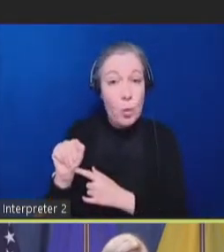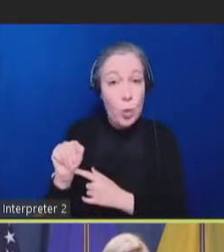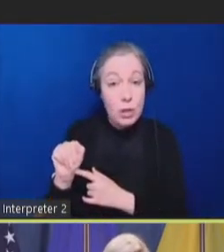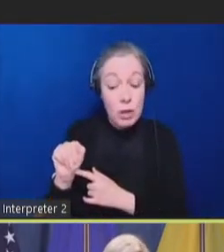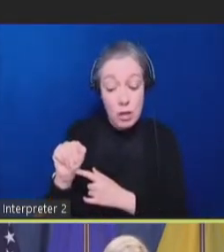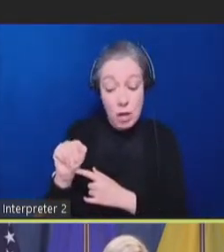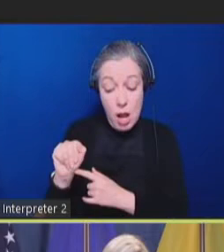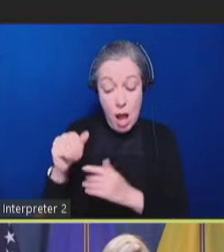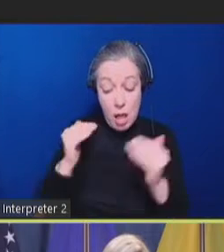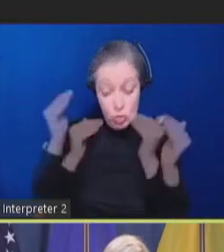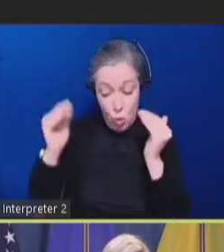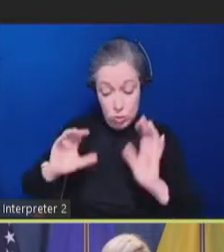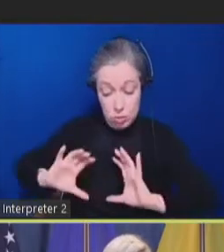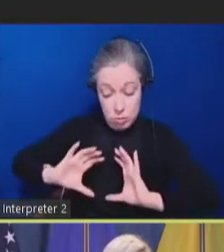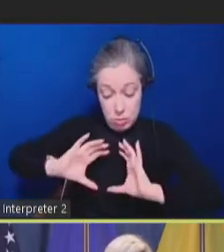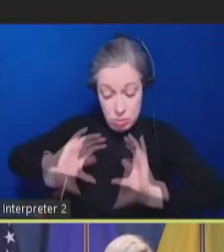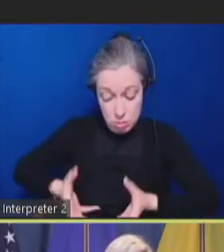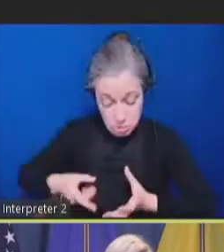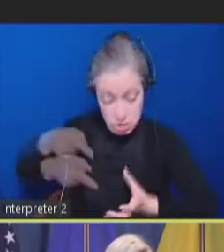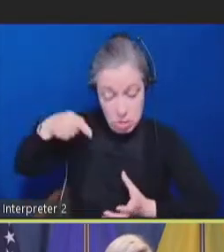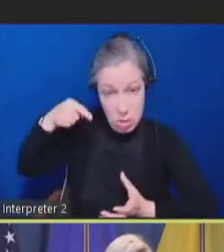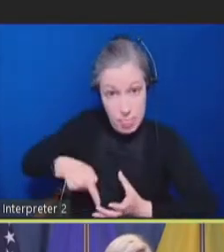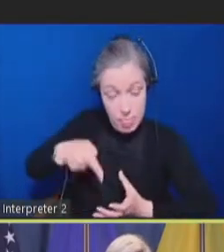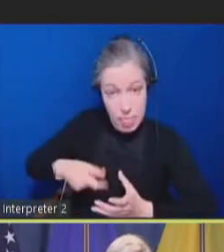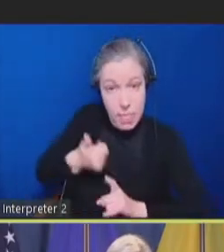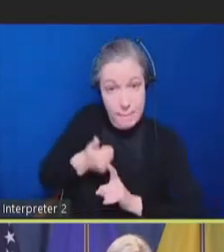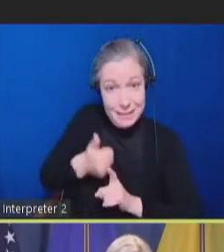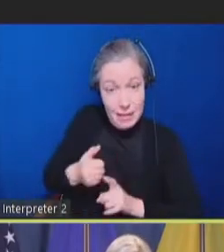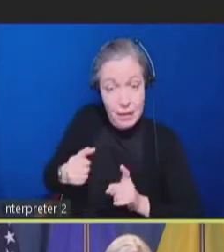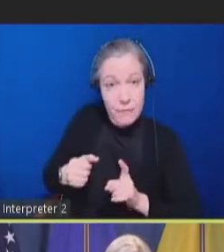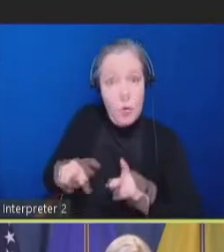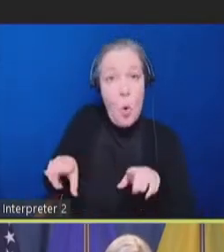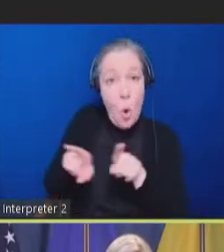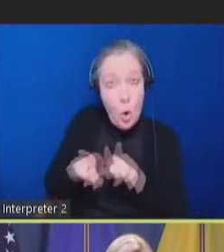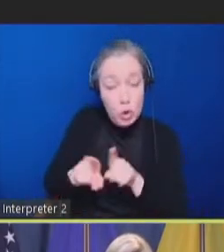Black non-Hispanic adults with disabilities had the lowest.